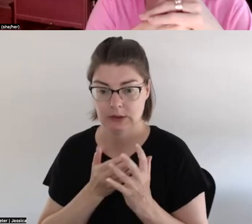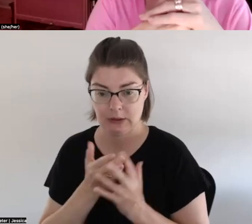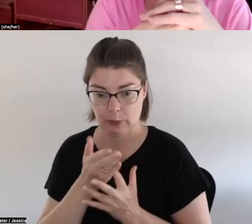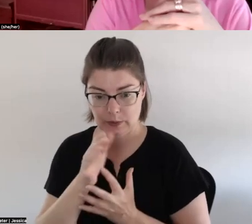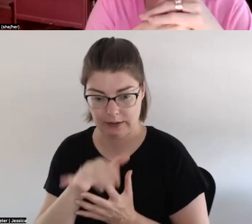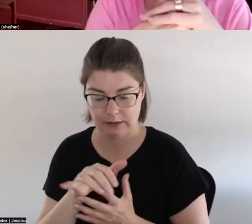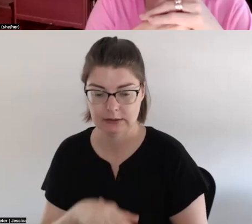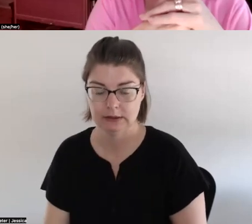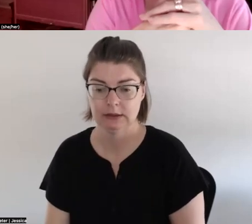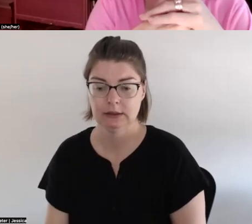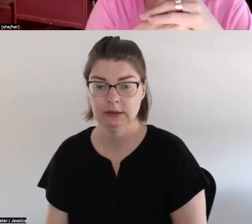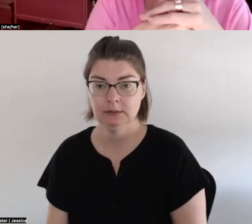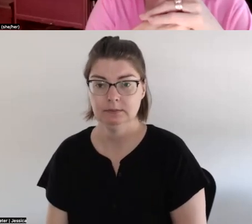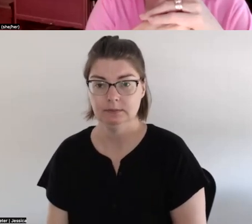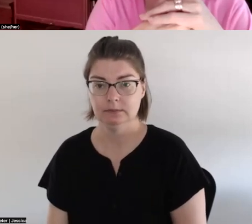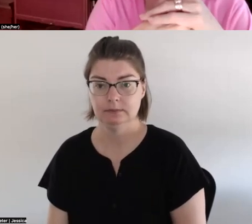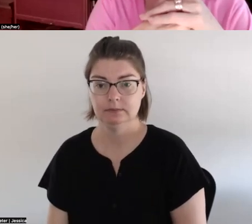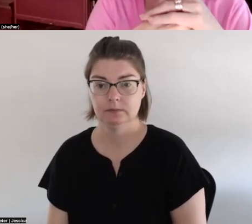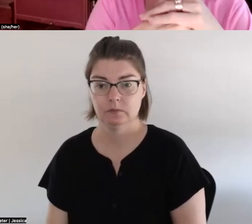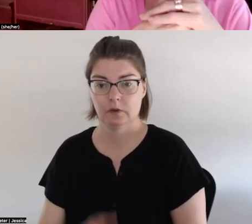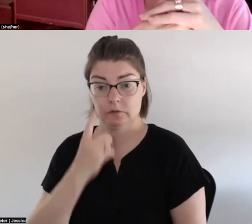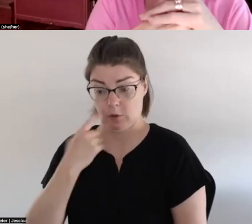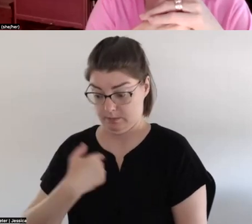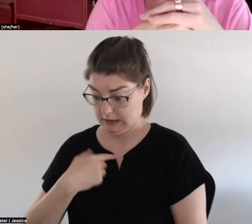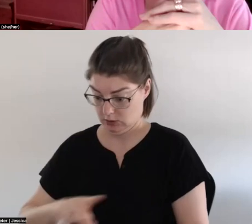not for me to come to the meaning